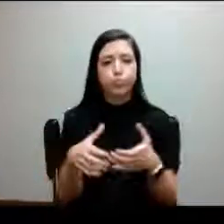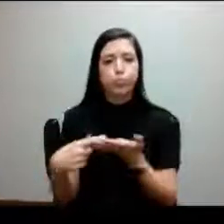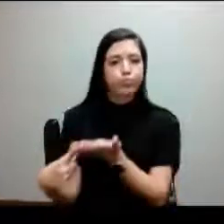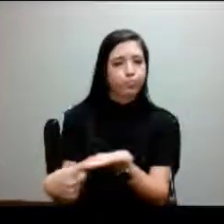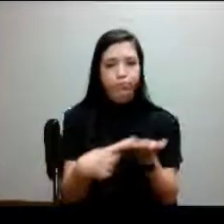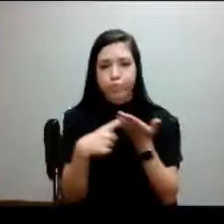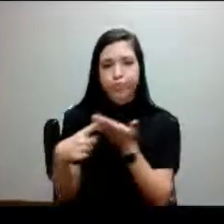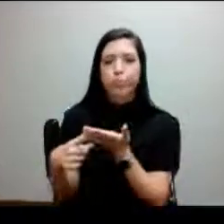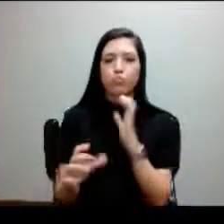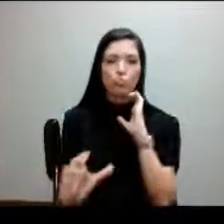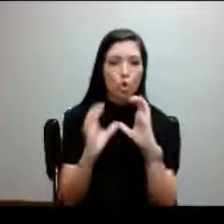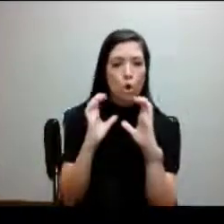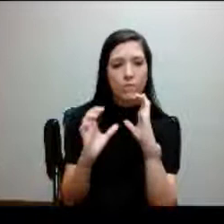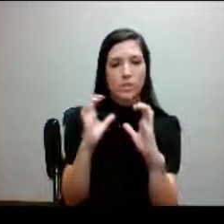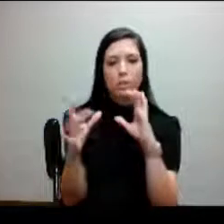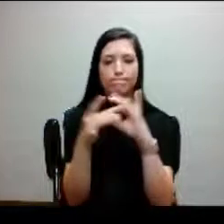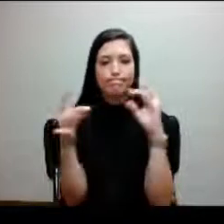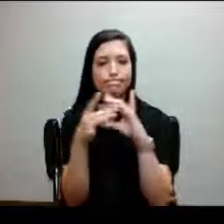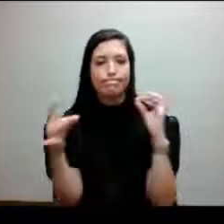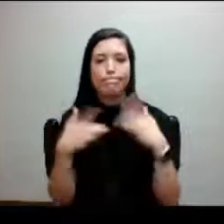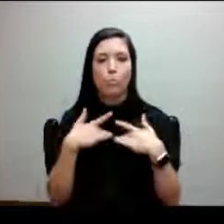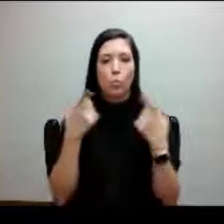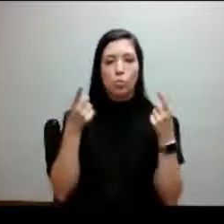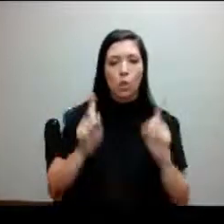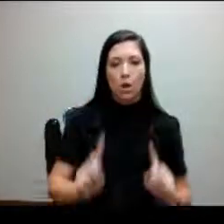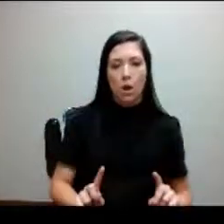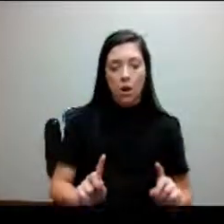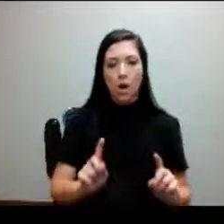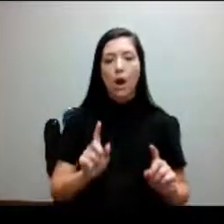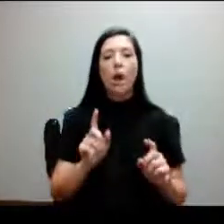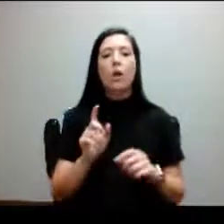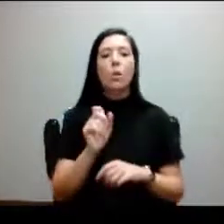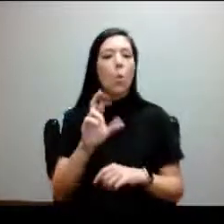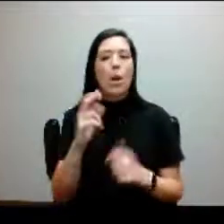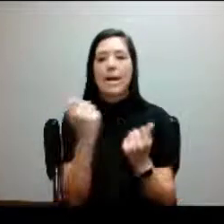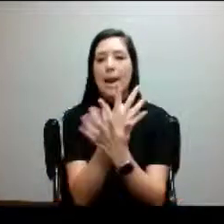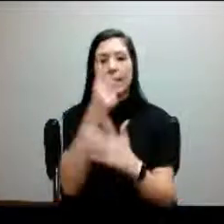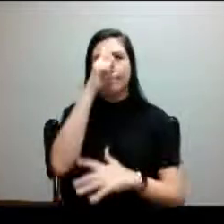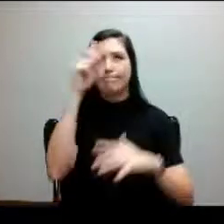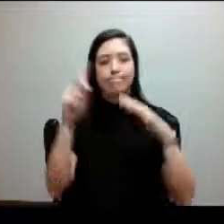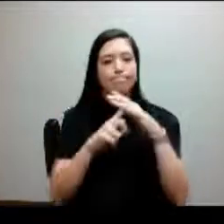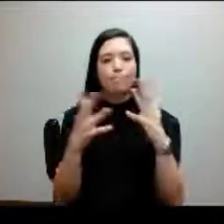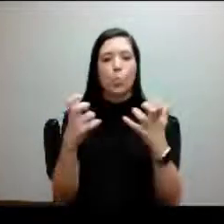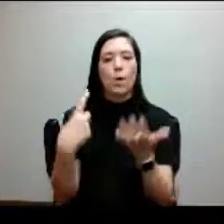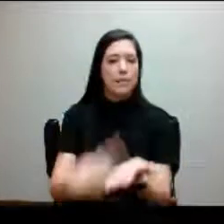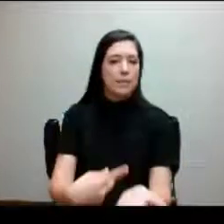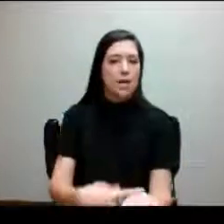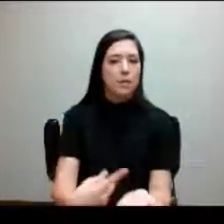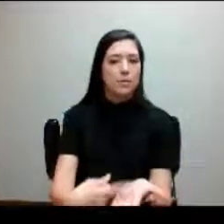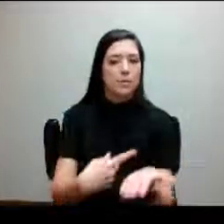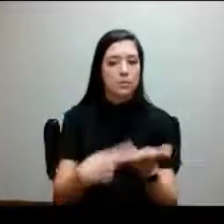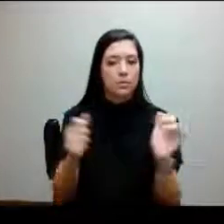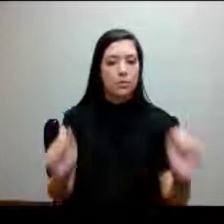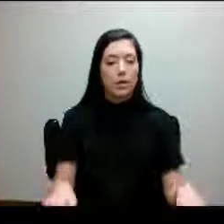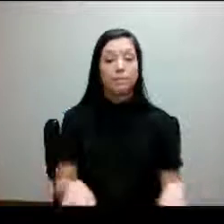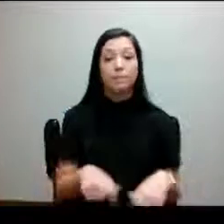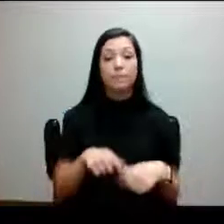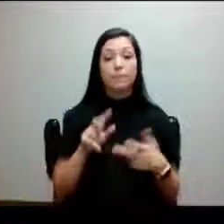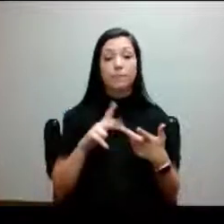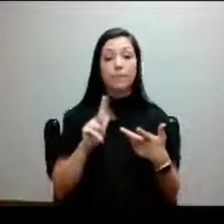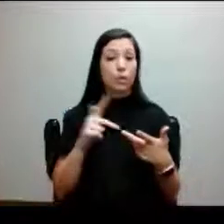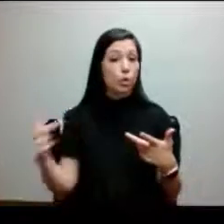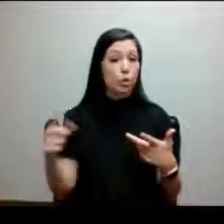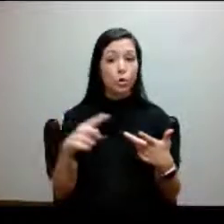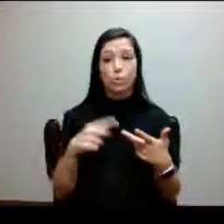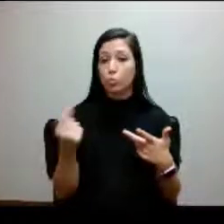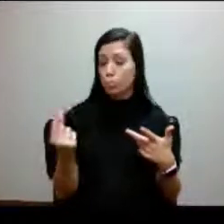conversations as regards around what's really going on or anything that comes to their mind that they want to discuss. And the third piece that the Intercultural Network